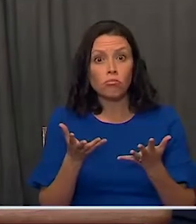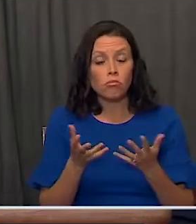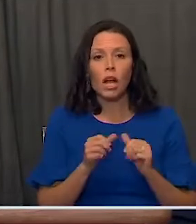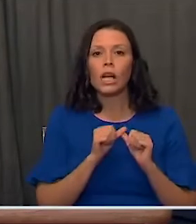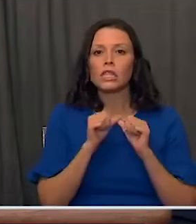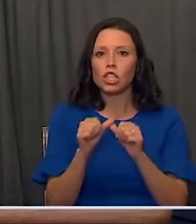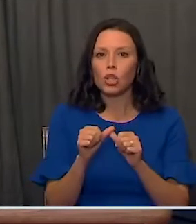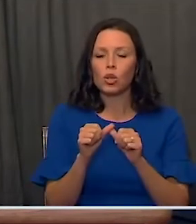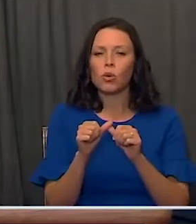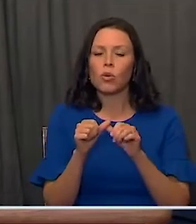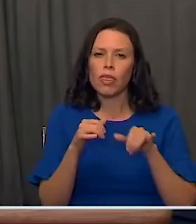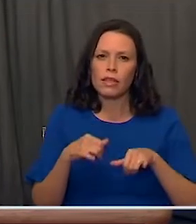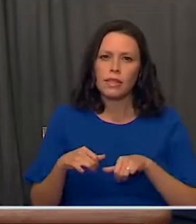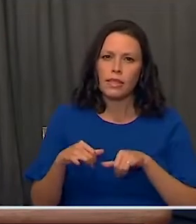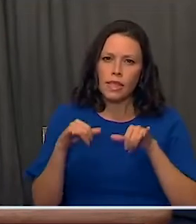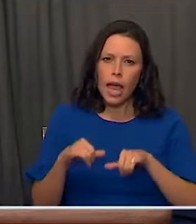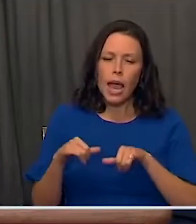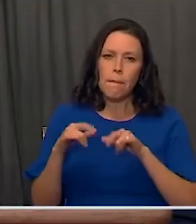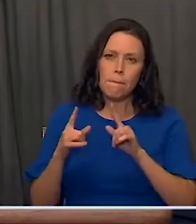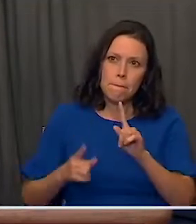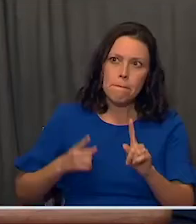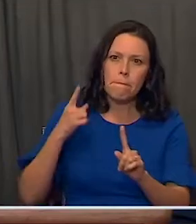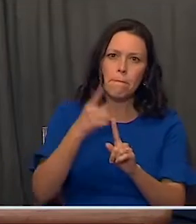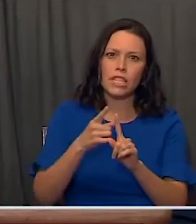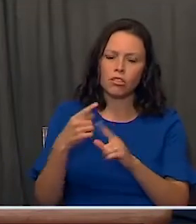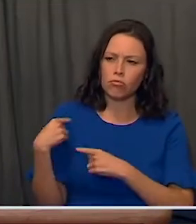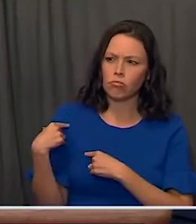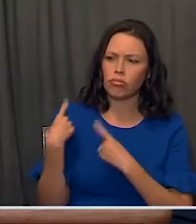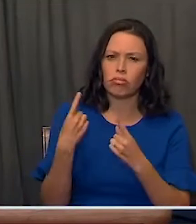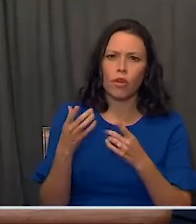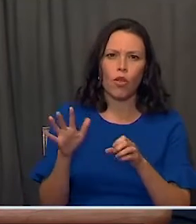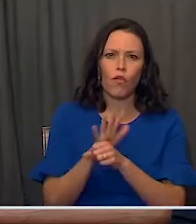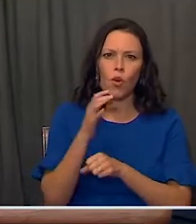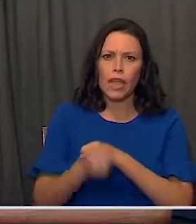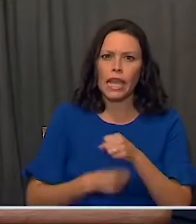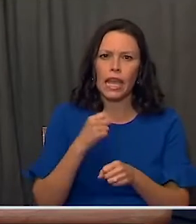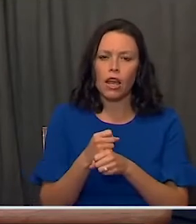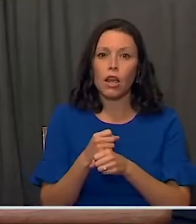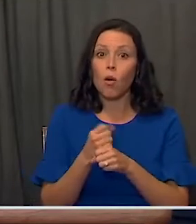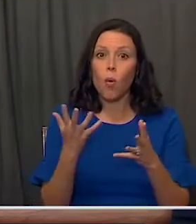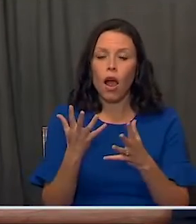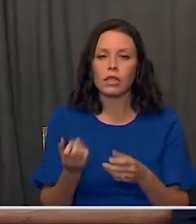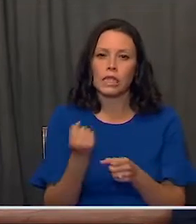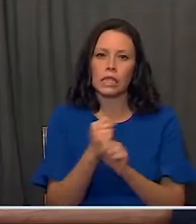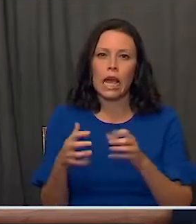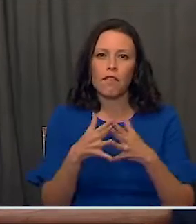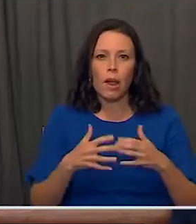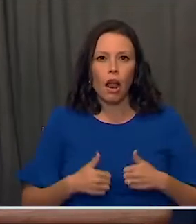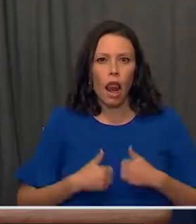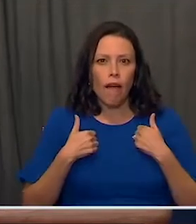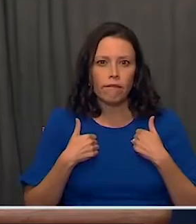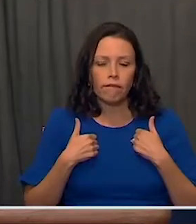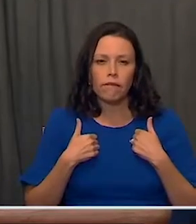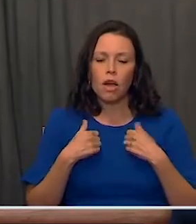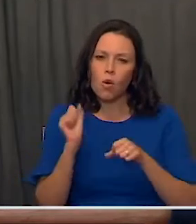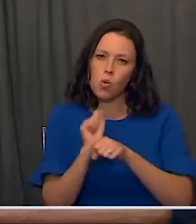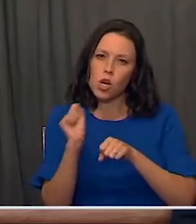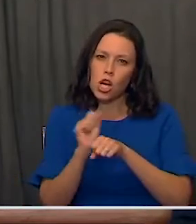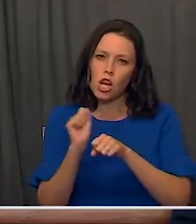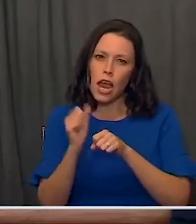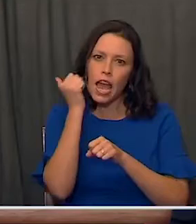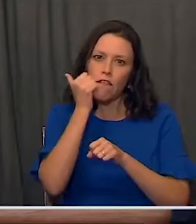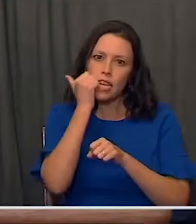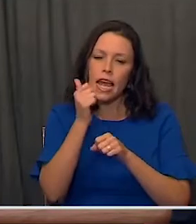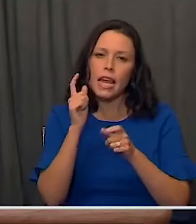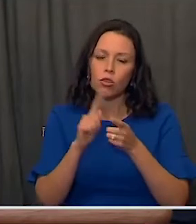be on the same mission we've been on throughout the course of this year, and that is to save American lives and work every day toward that day that we put